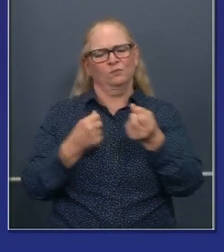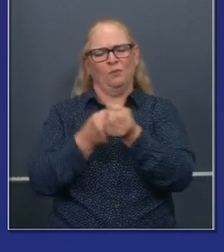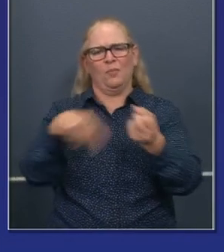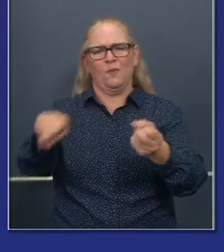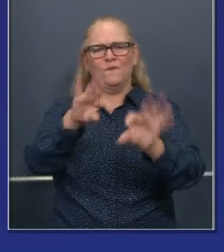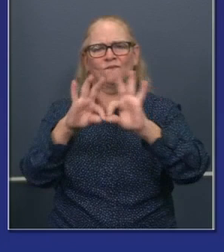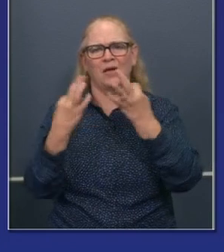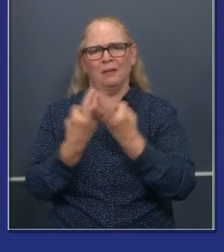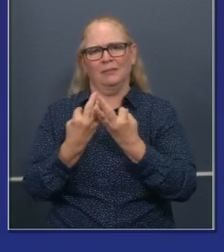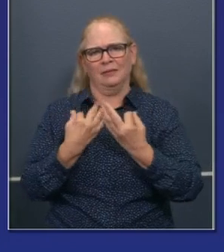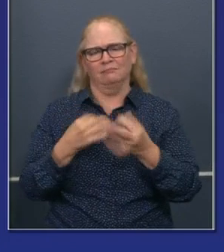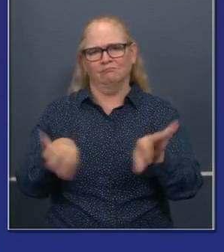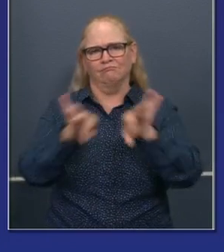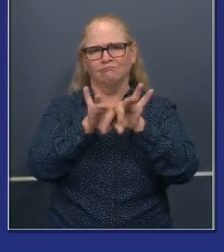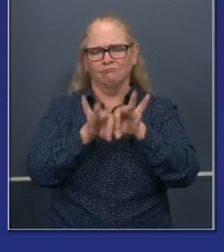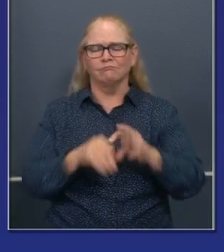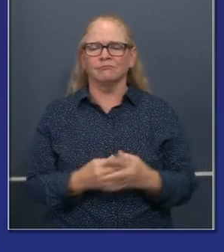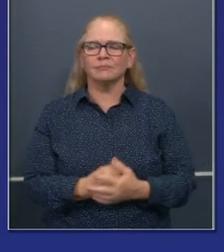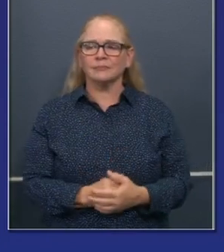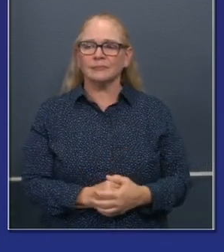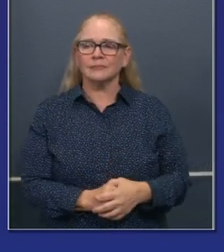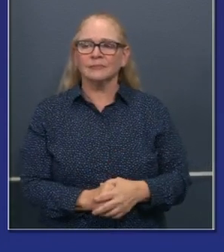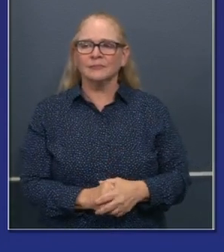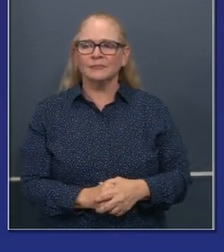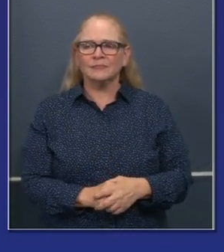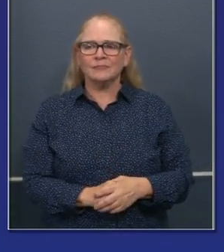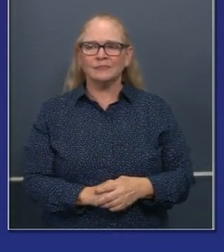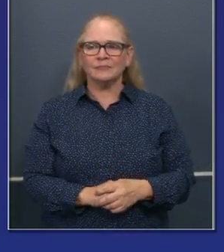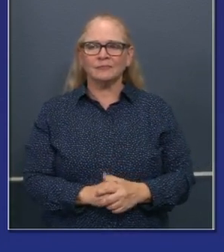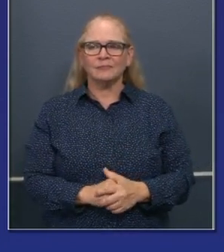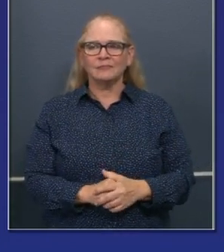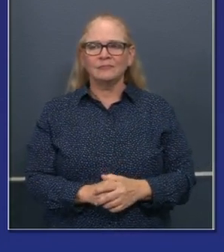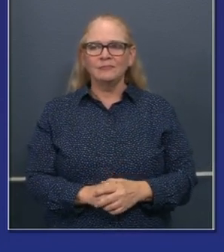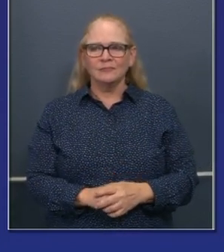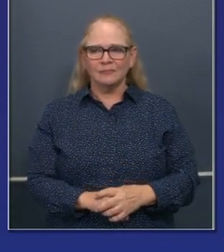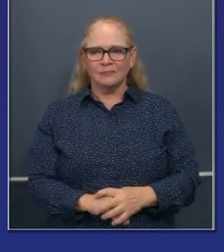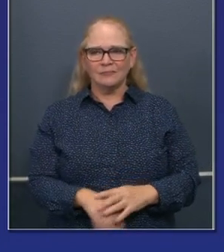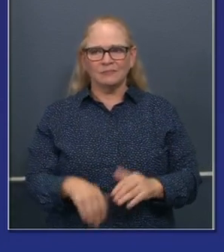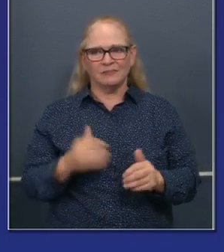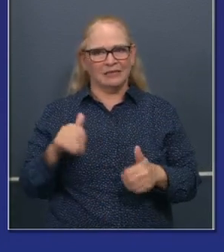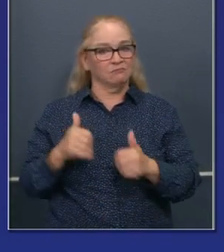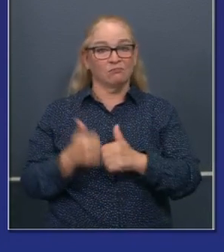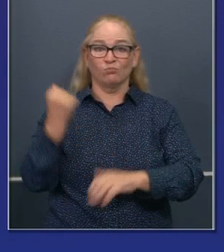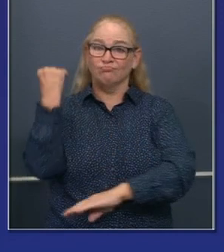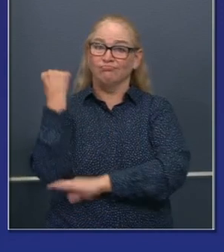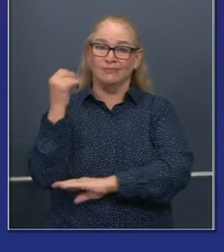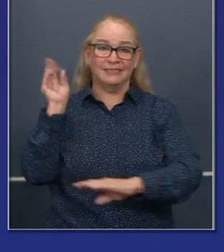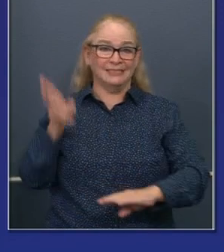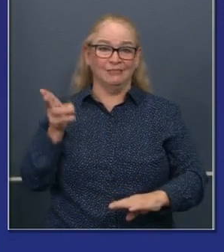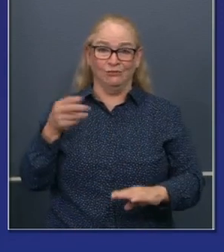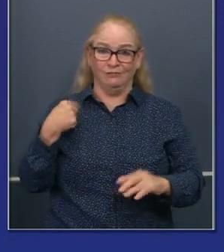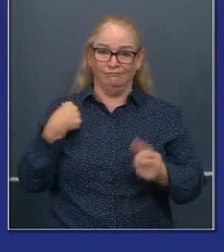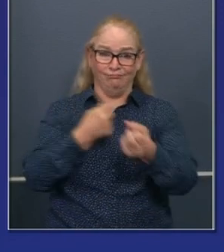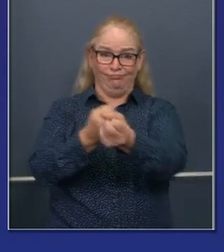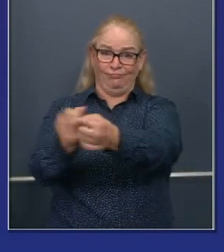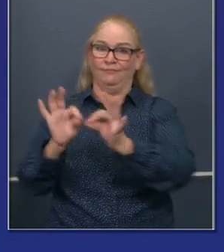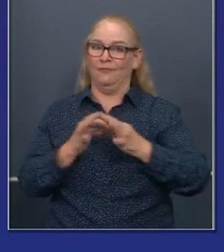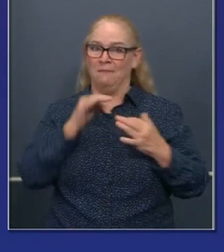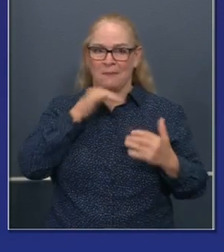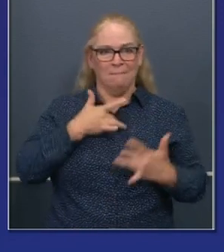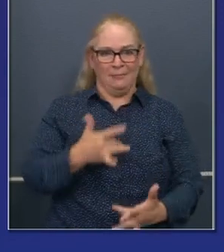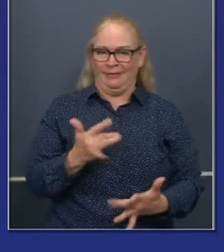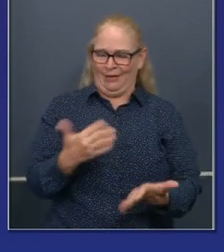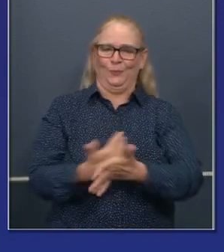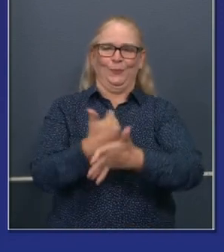we are ending our efforts on housing, quite the contrary. I'll talk a little bit more about some of those efforts in a moment. Uh, but we are